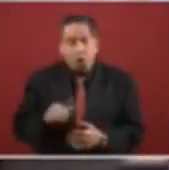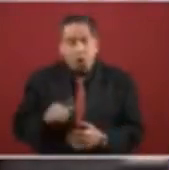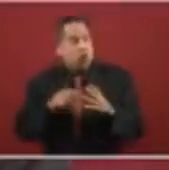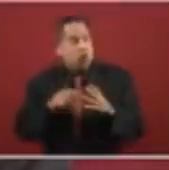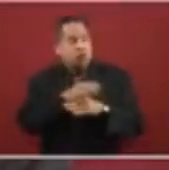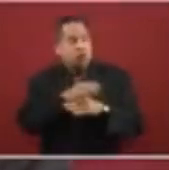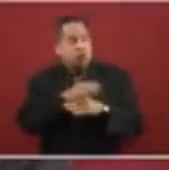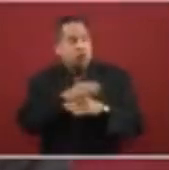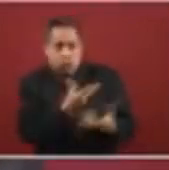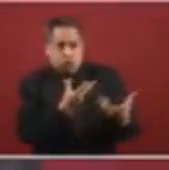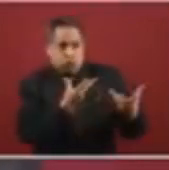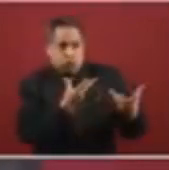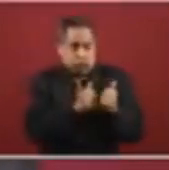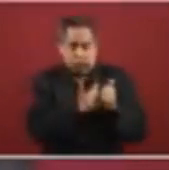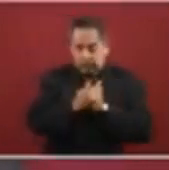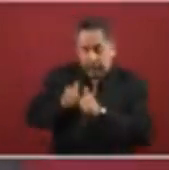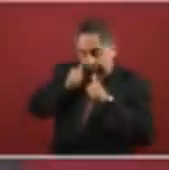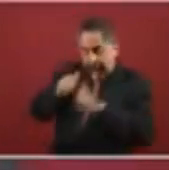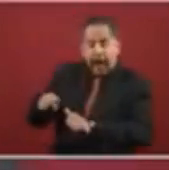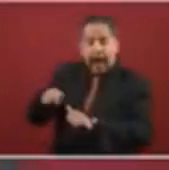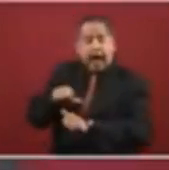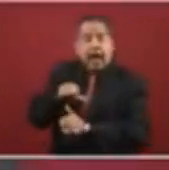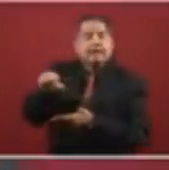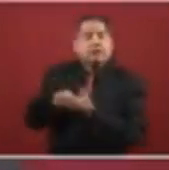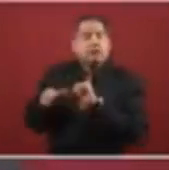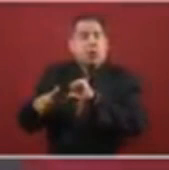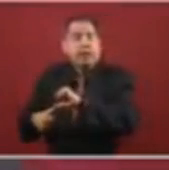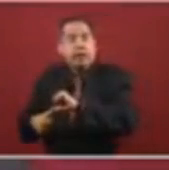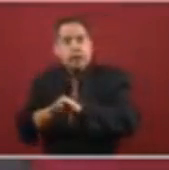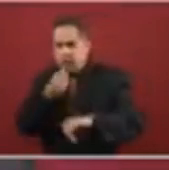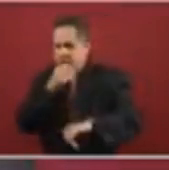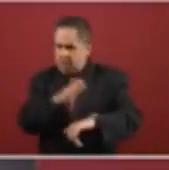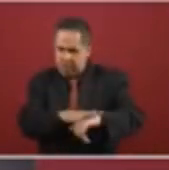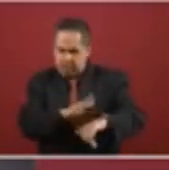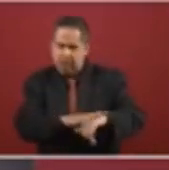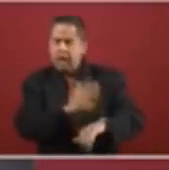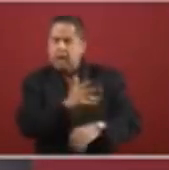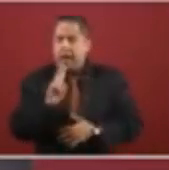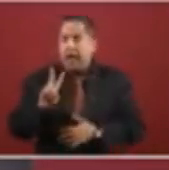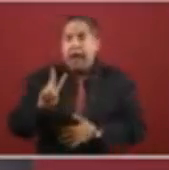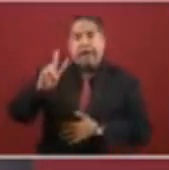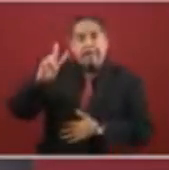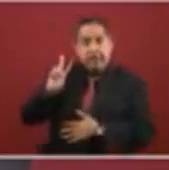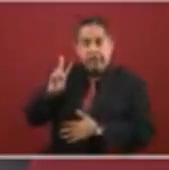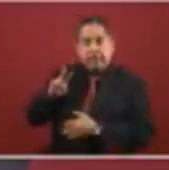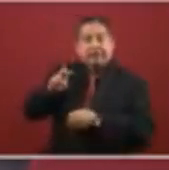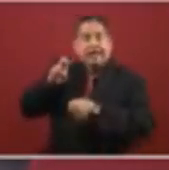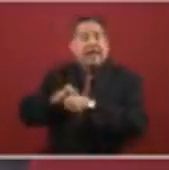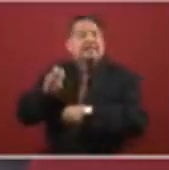So there also has to be a cooperation from Central America.